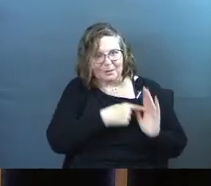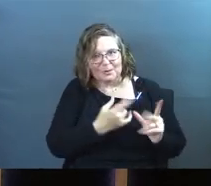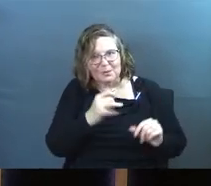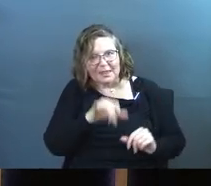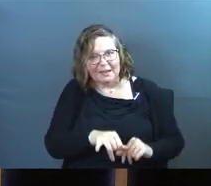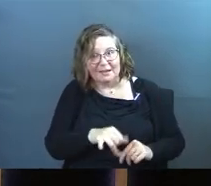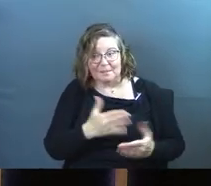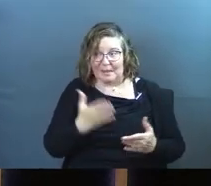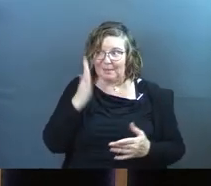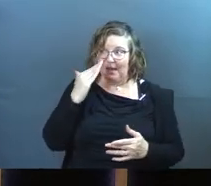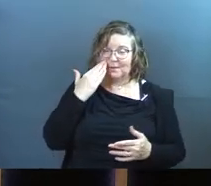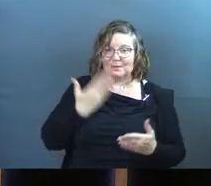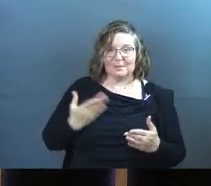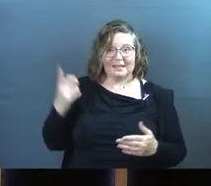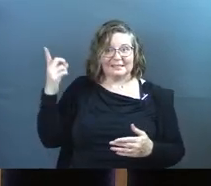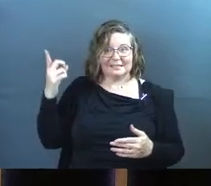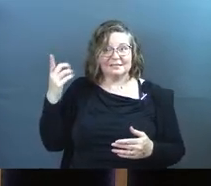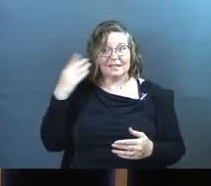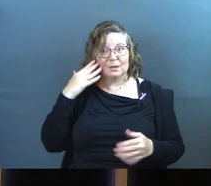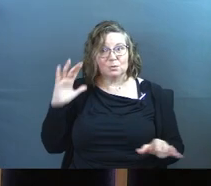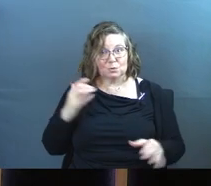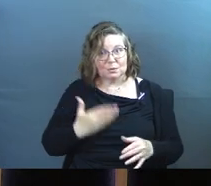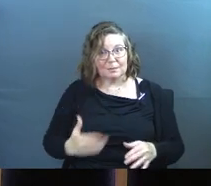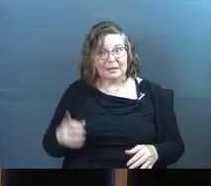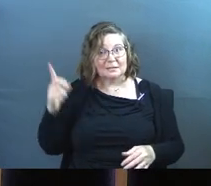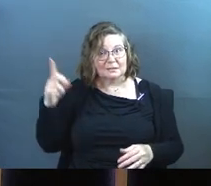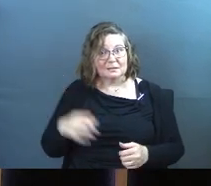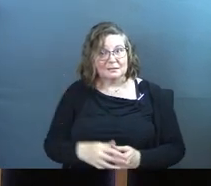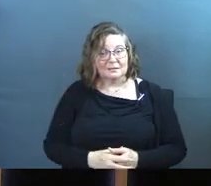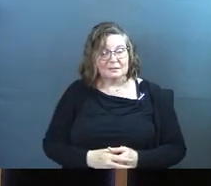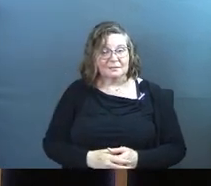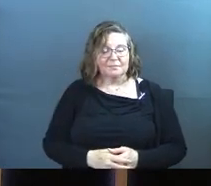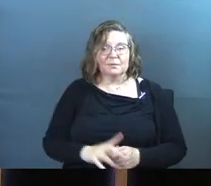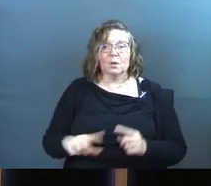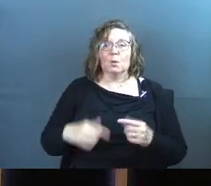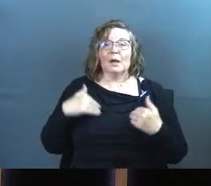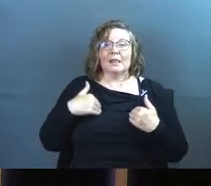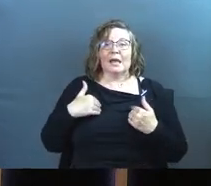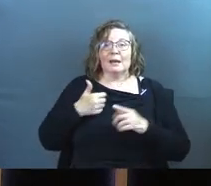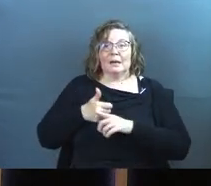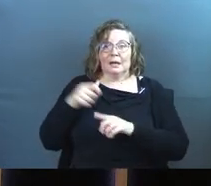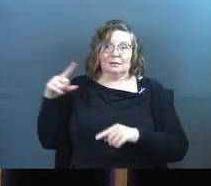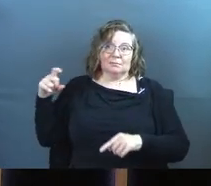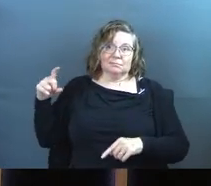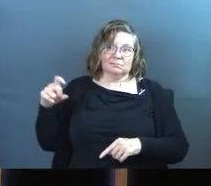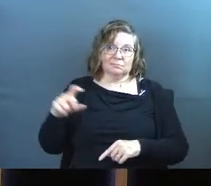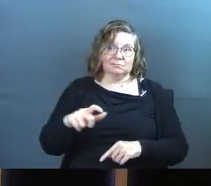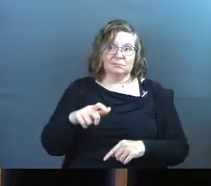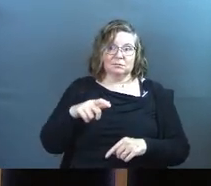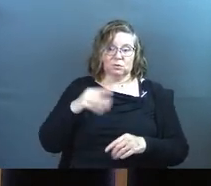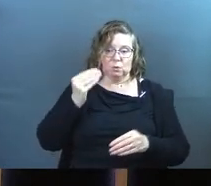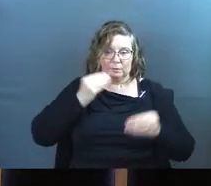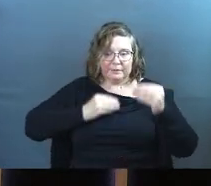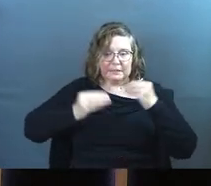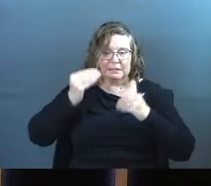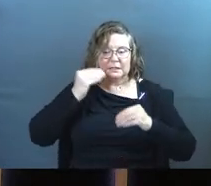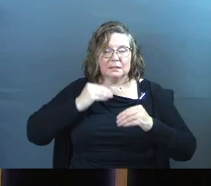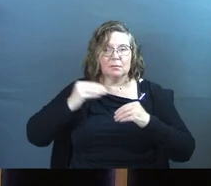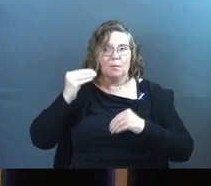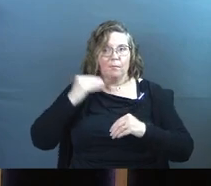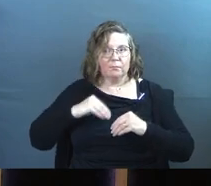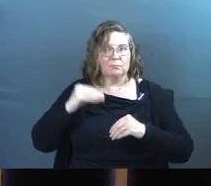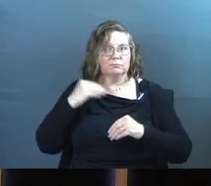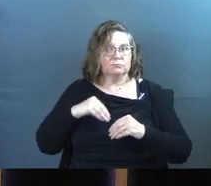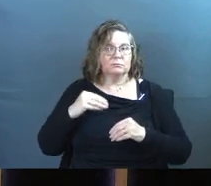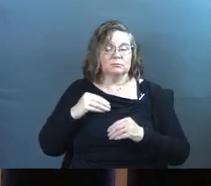Maybe God knew some things. Maybe God was doing some things. Even when the animals came in to feast on that fruit that was left